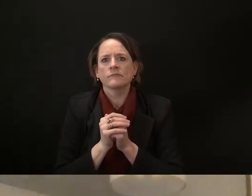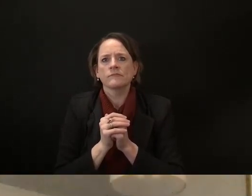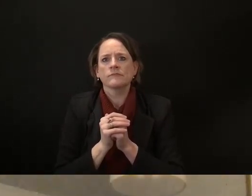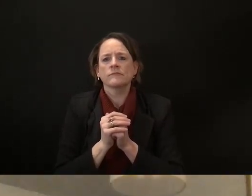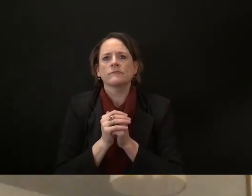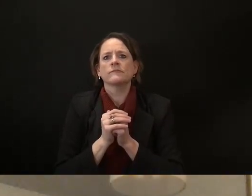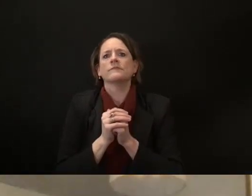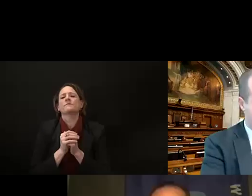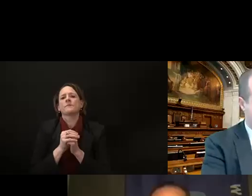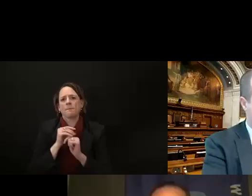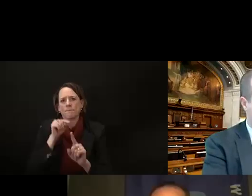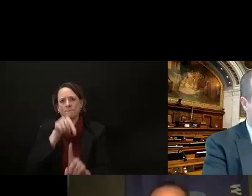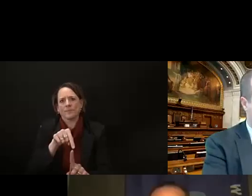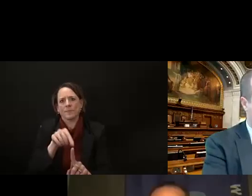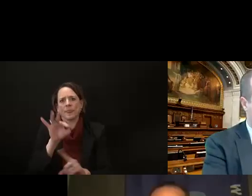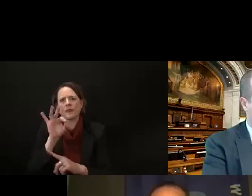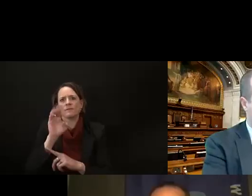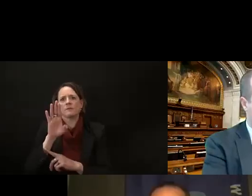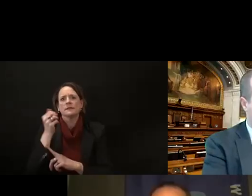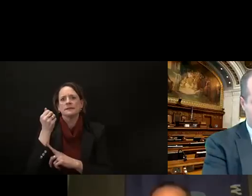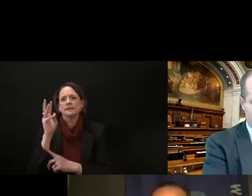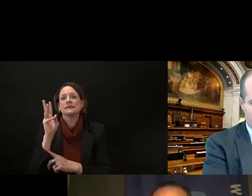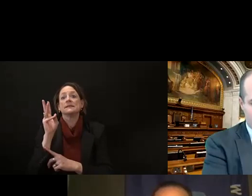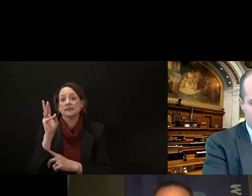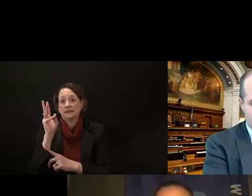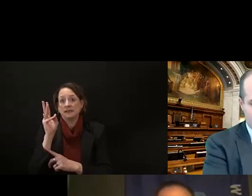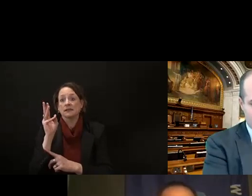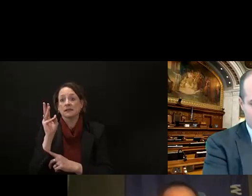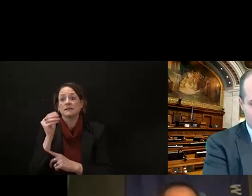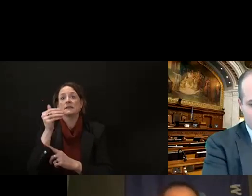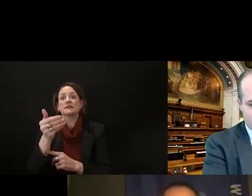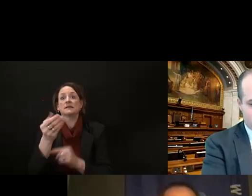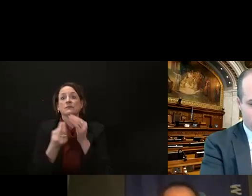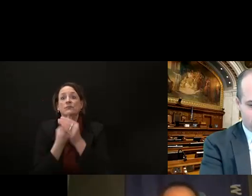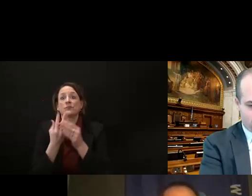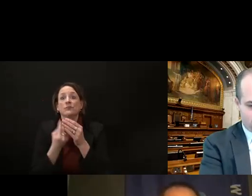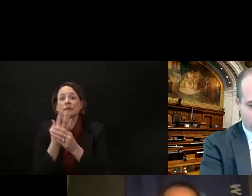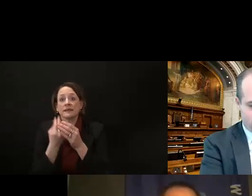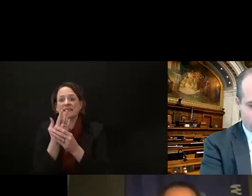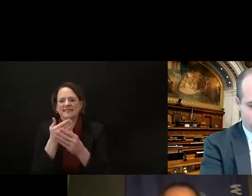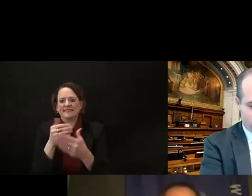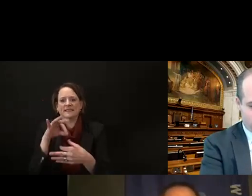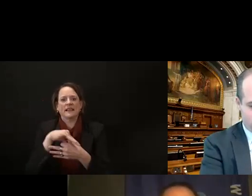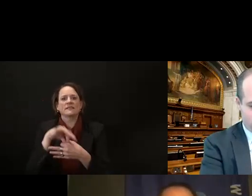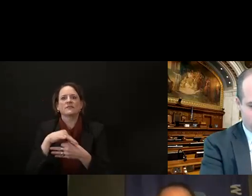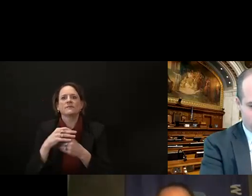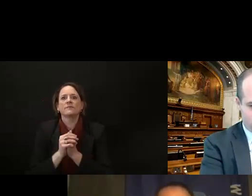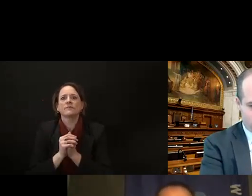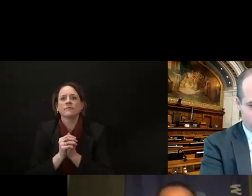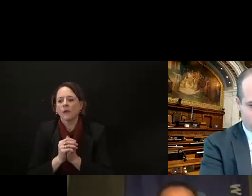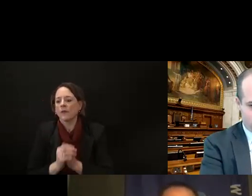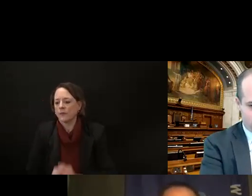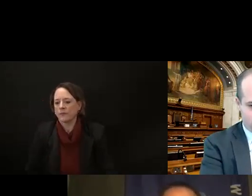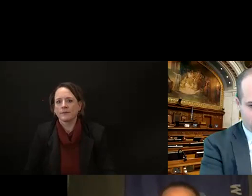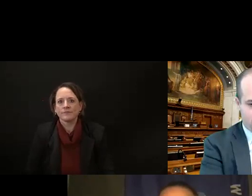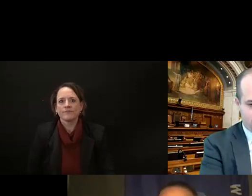spring primary election uh and so encourage you to vote absentee voting has already opened up if you need to re-register to get